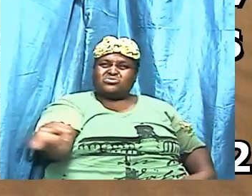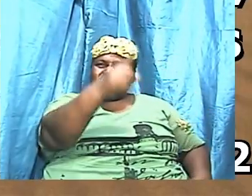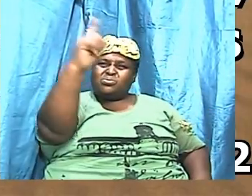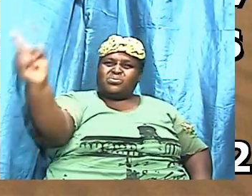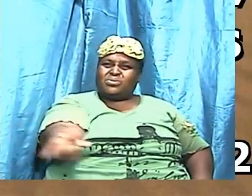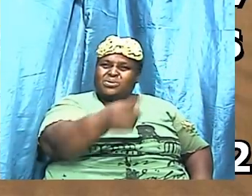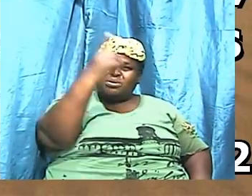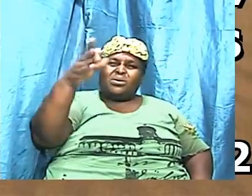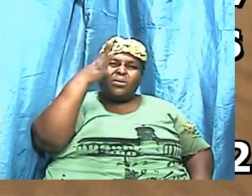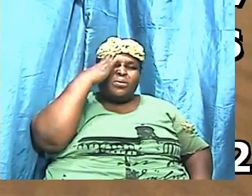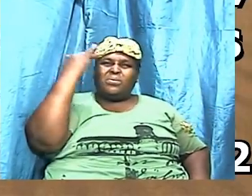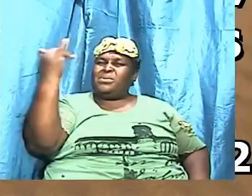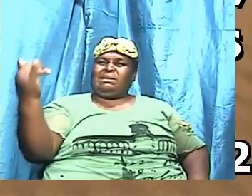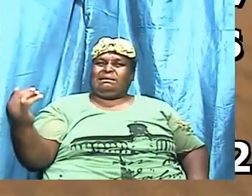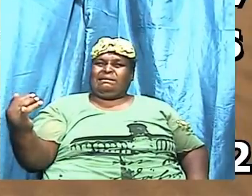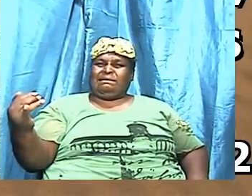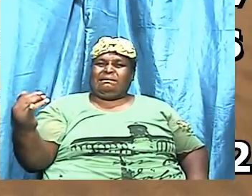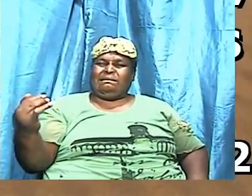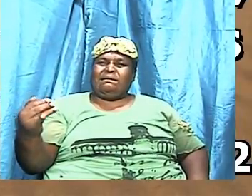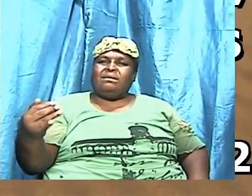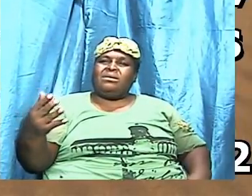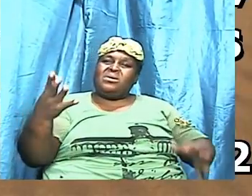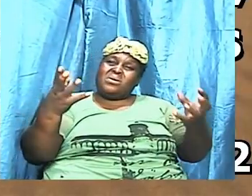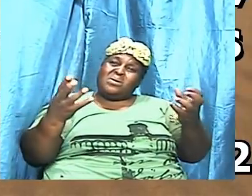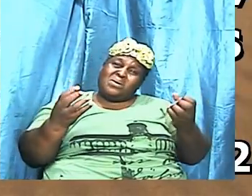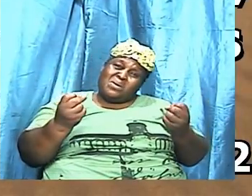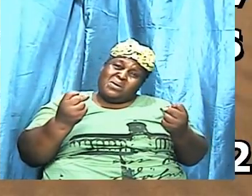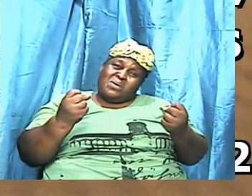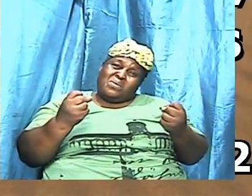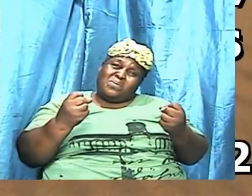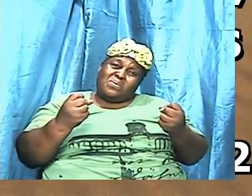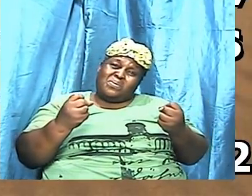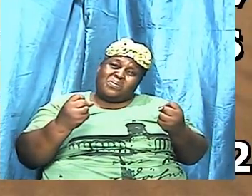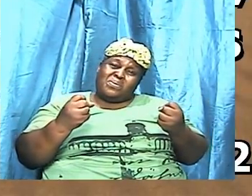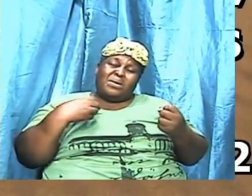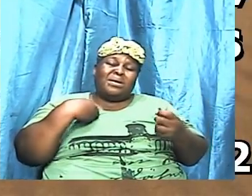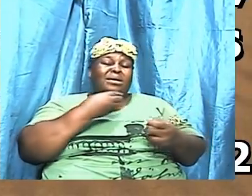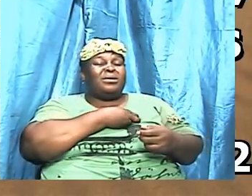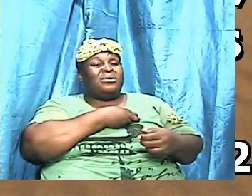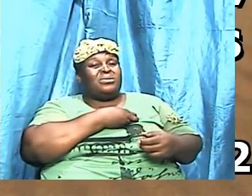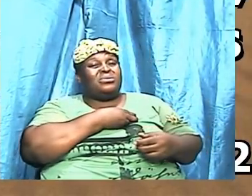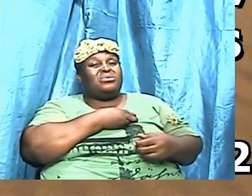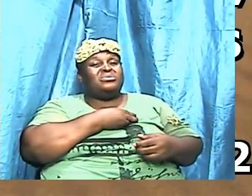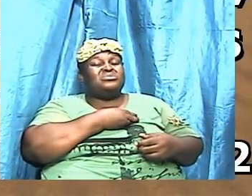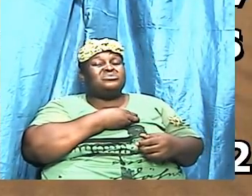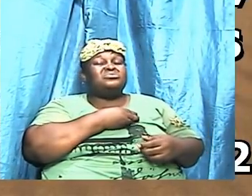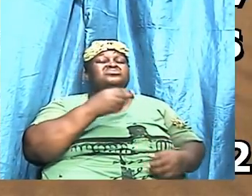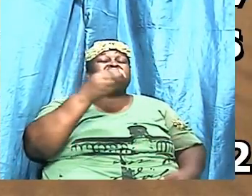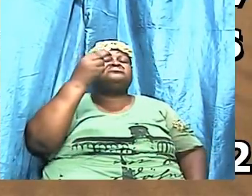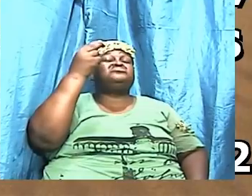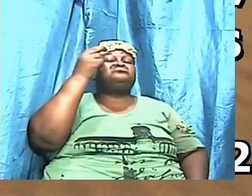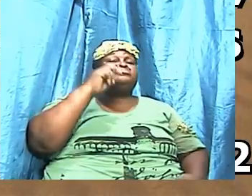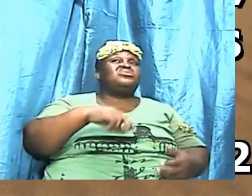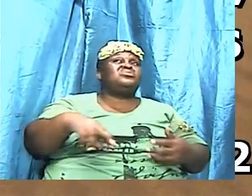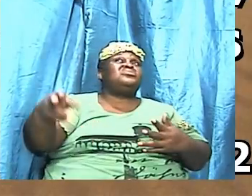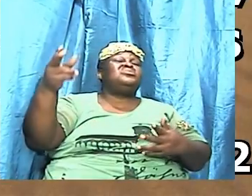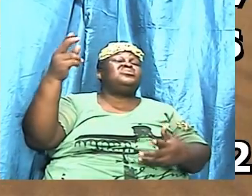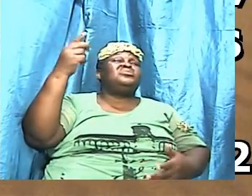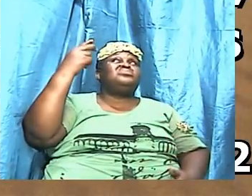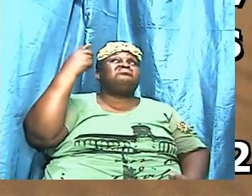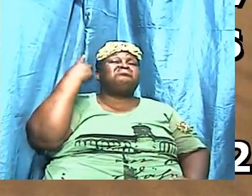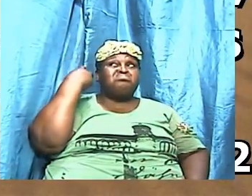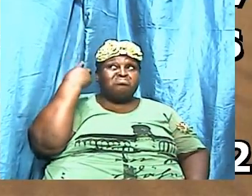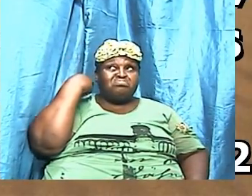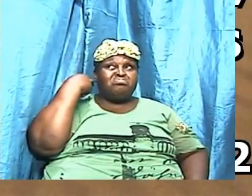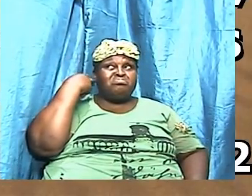Why? I want us to go back and